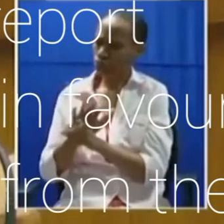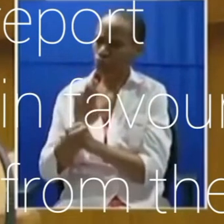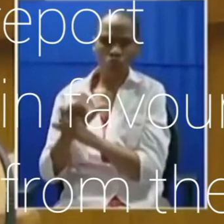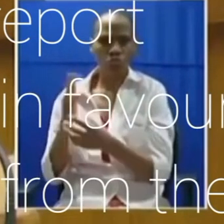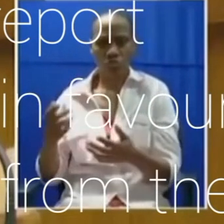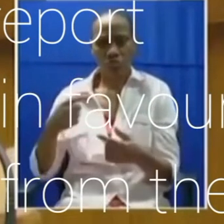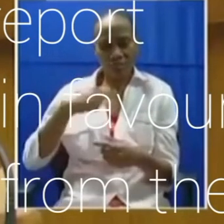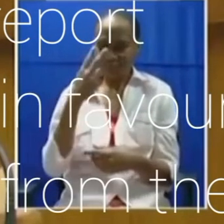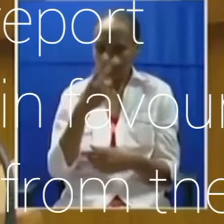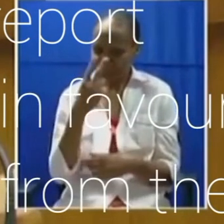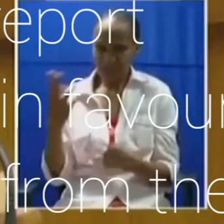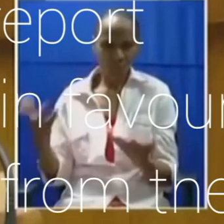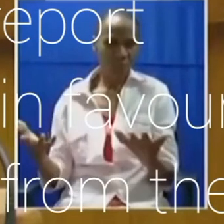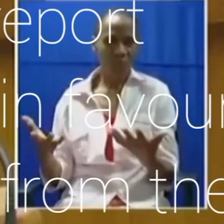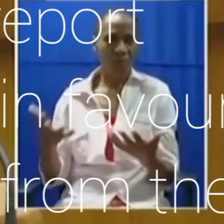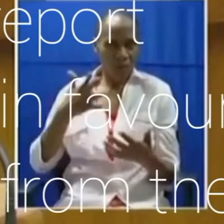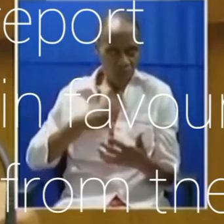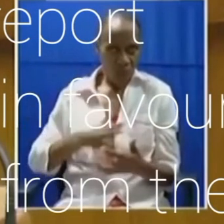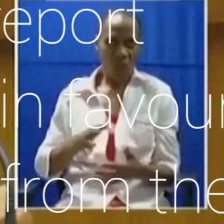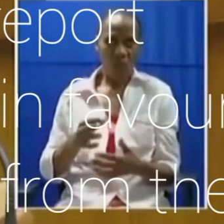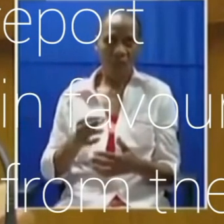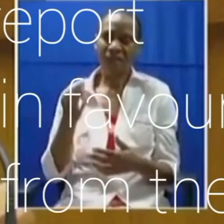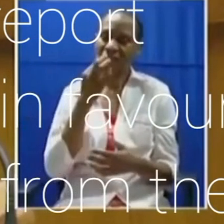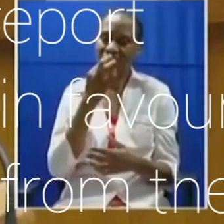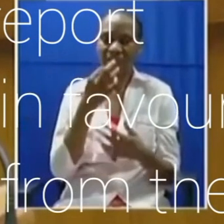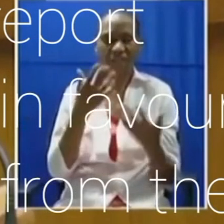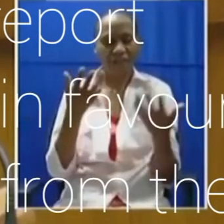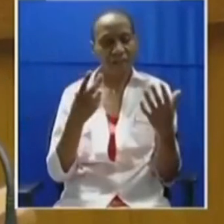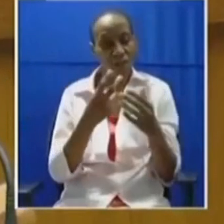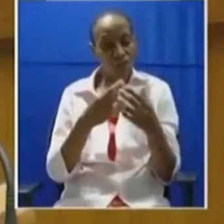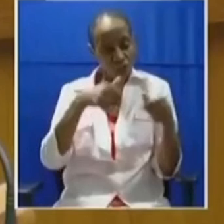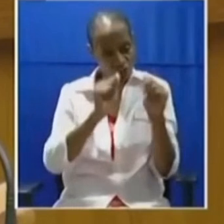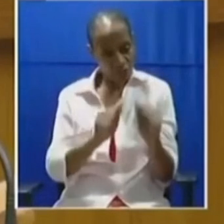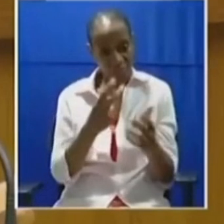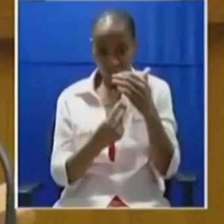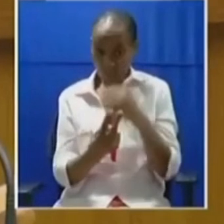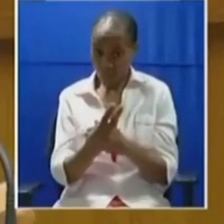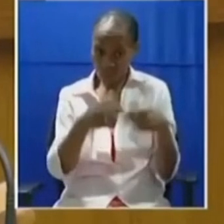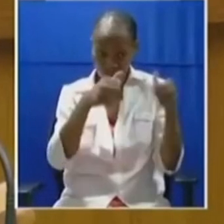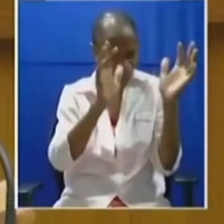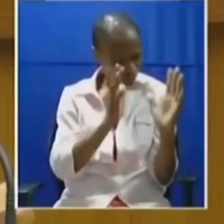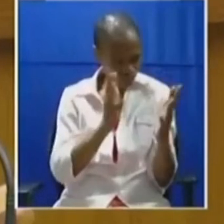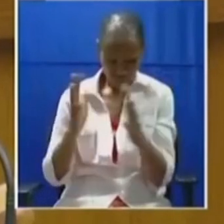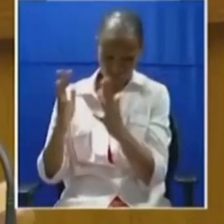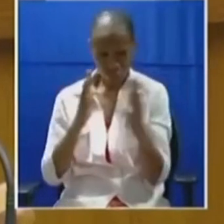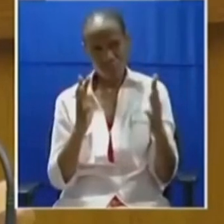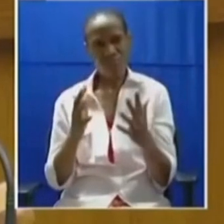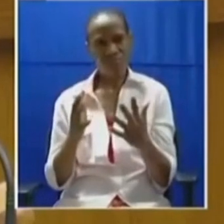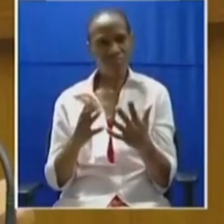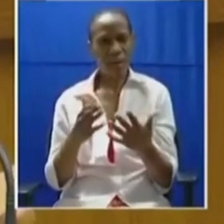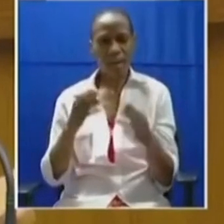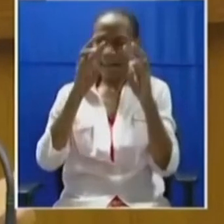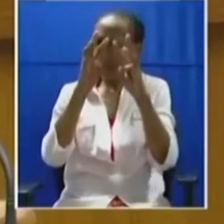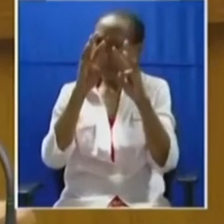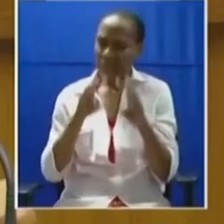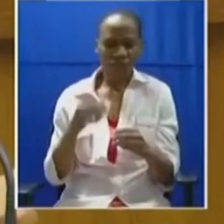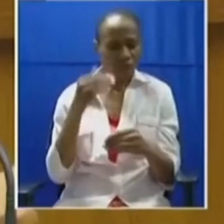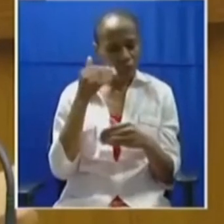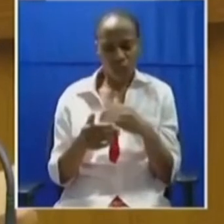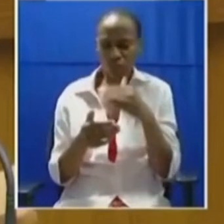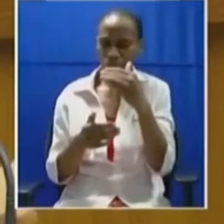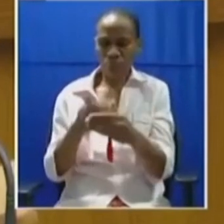that and we want to congratulate them for having conducted a very dignified and peaceful process